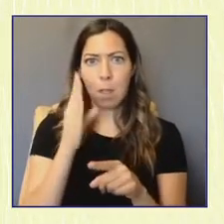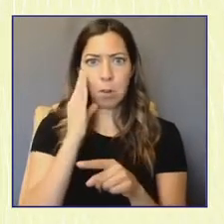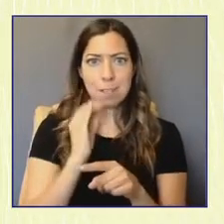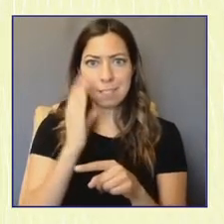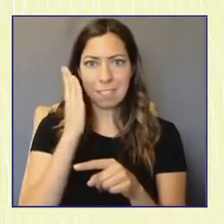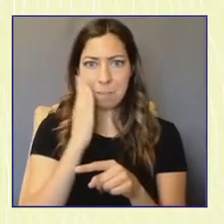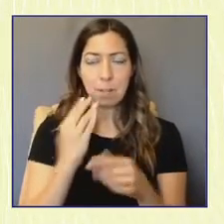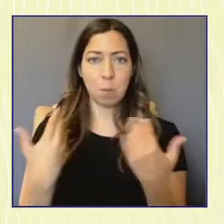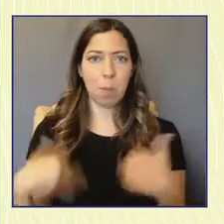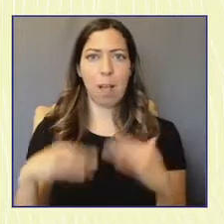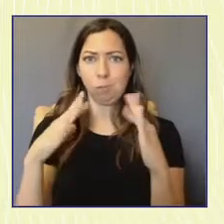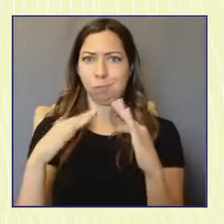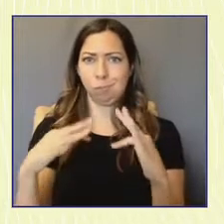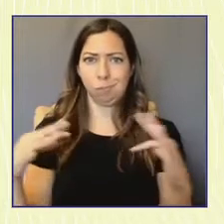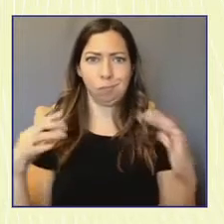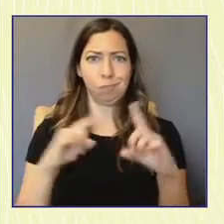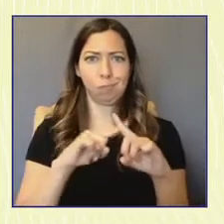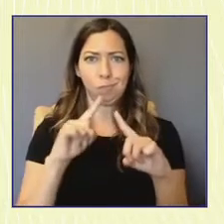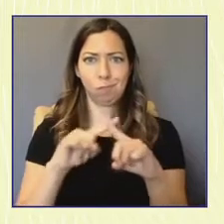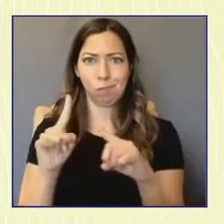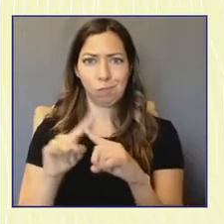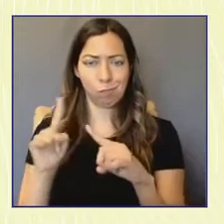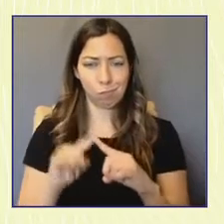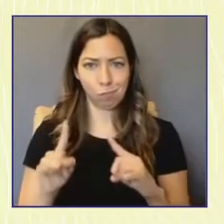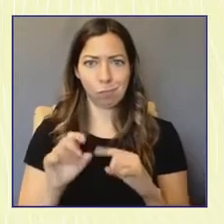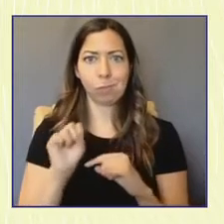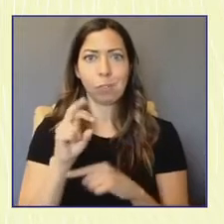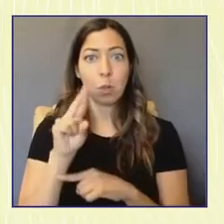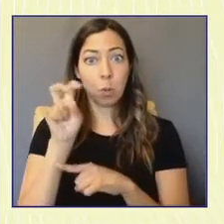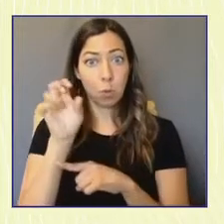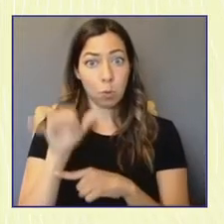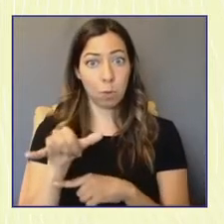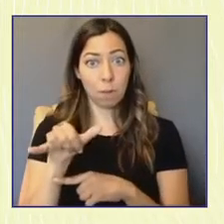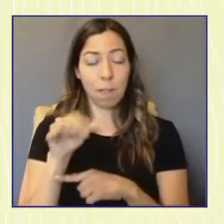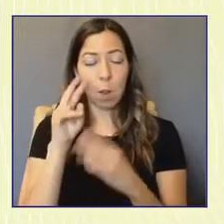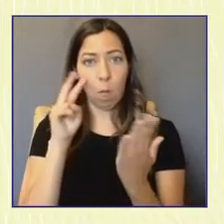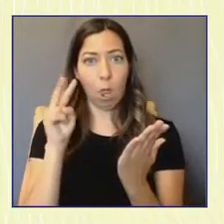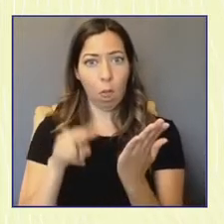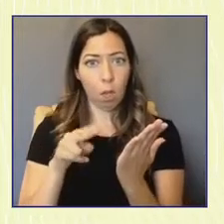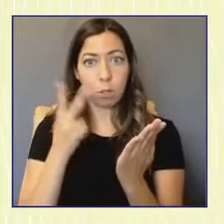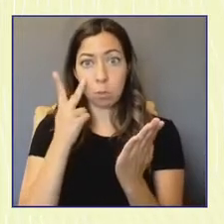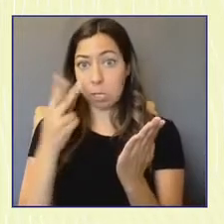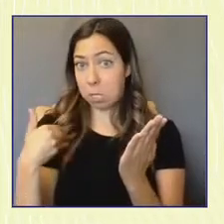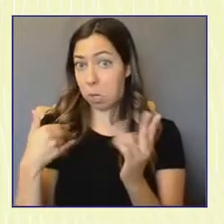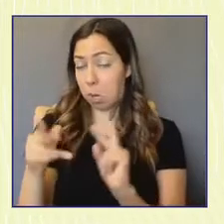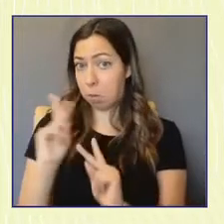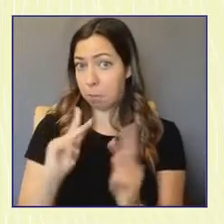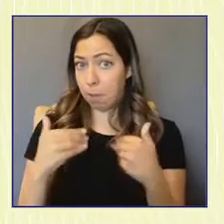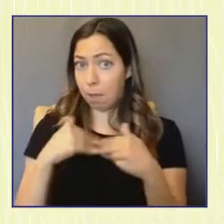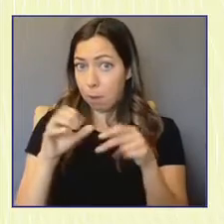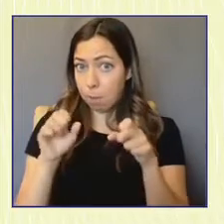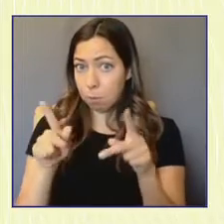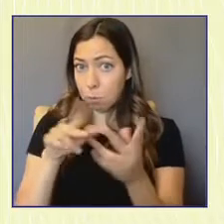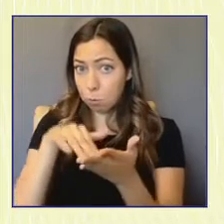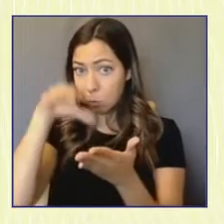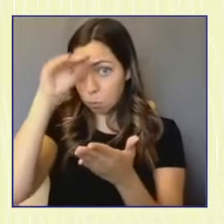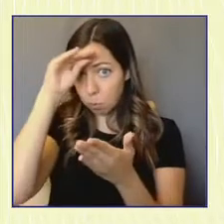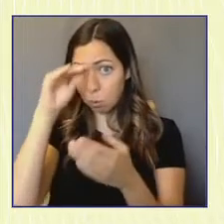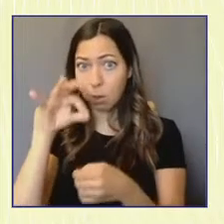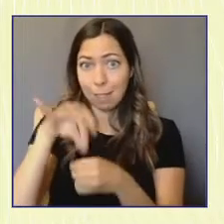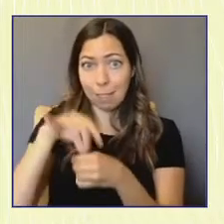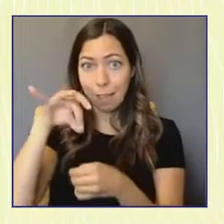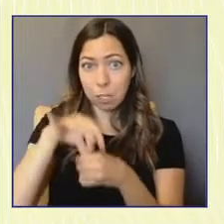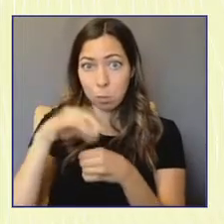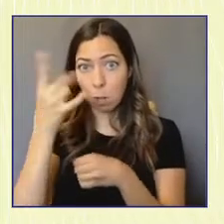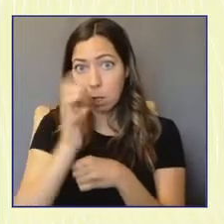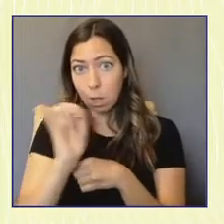We looked at survey data, whether young people are having regular opportunities to learn about elections and voting, whether it's in school